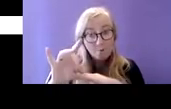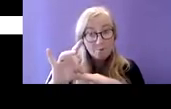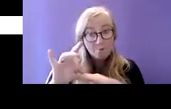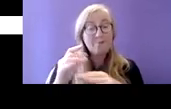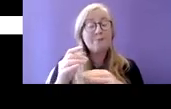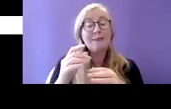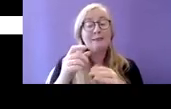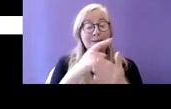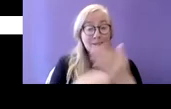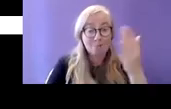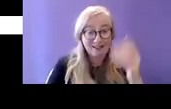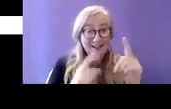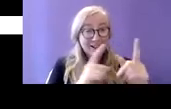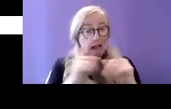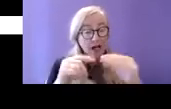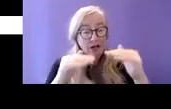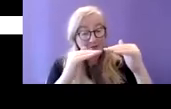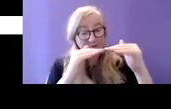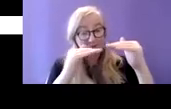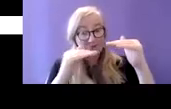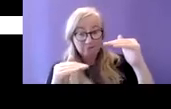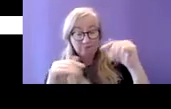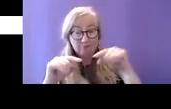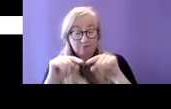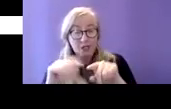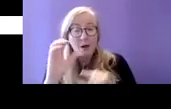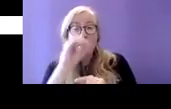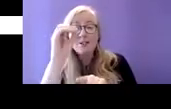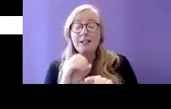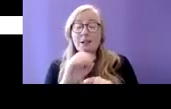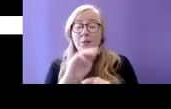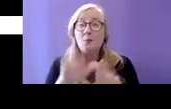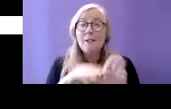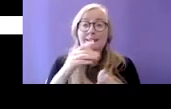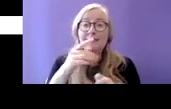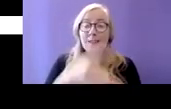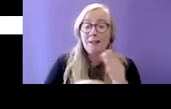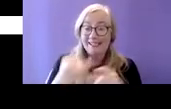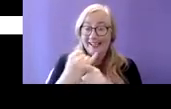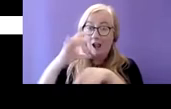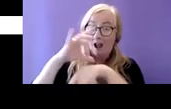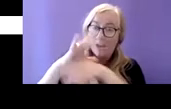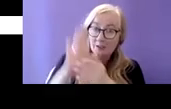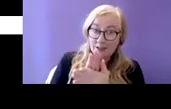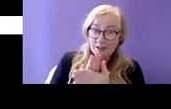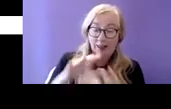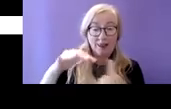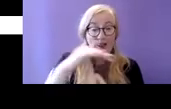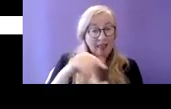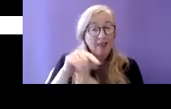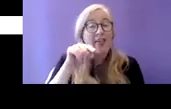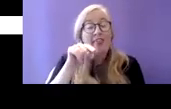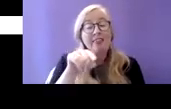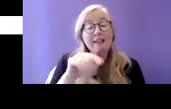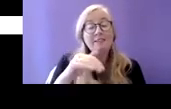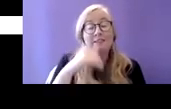prevalence of disabilities in the hospital environment which is attributable to the fact of older persons staying in their